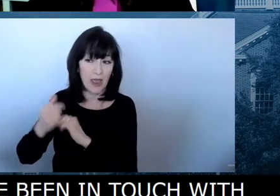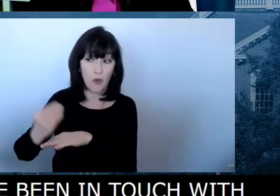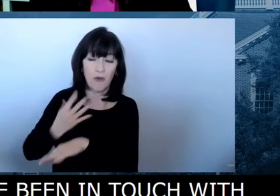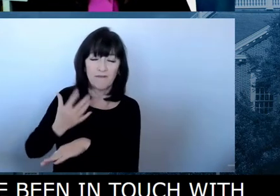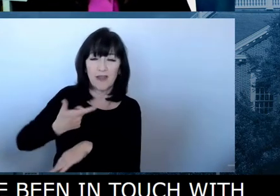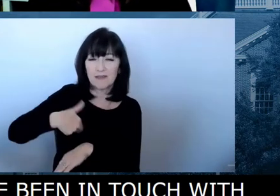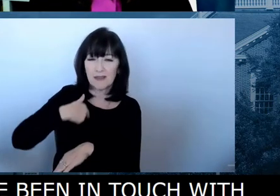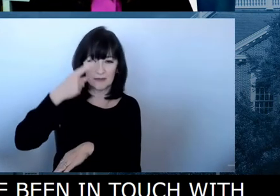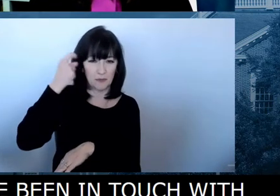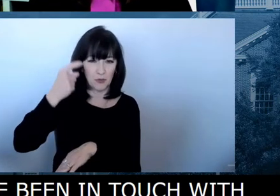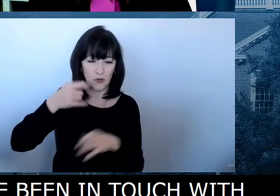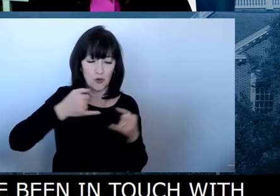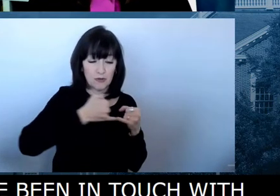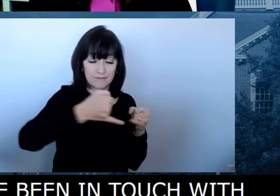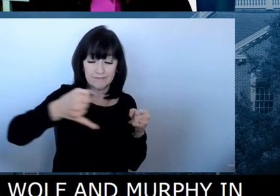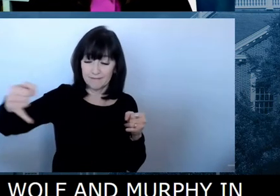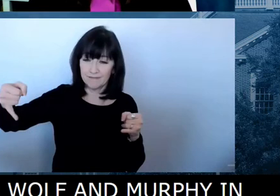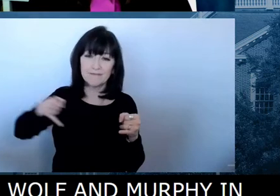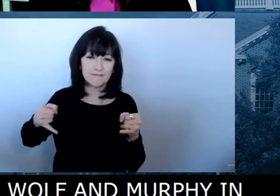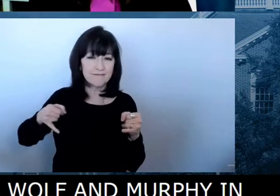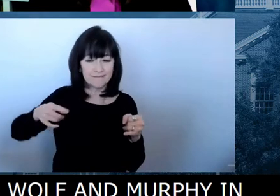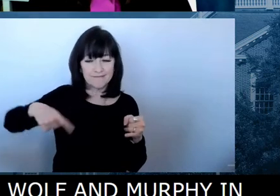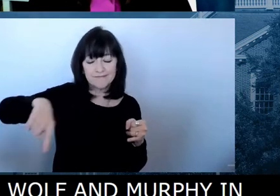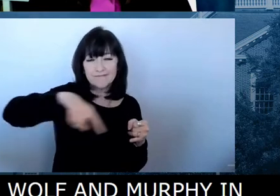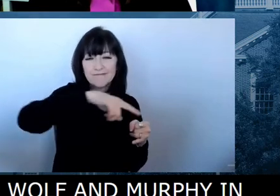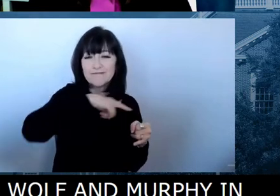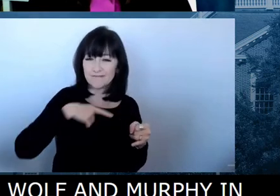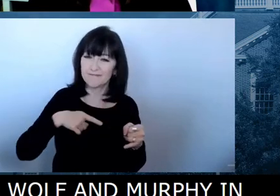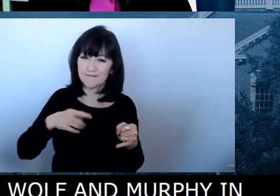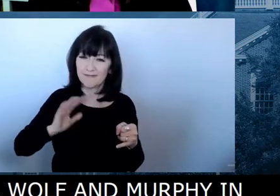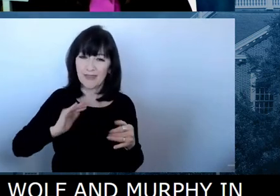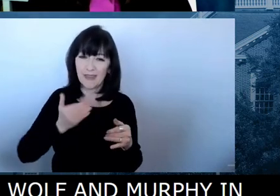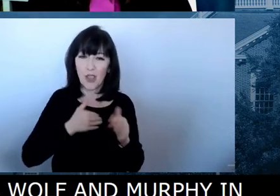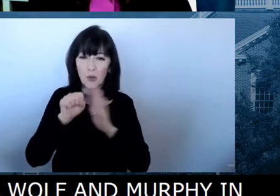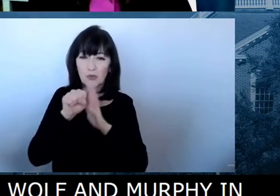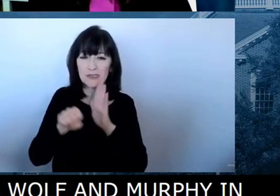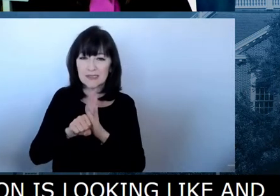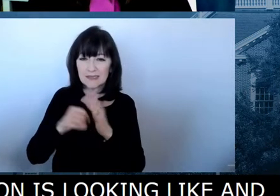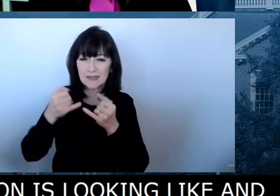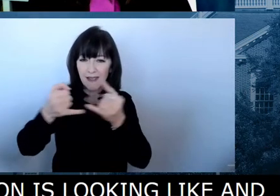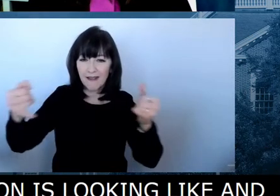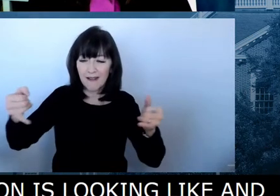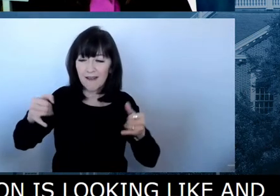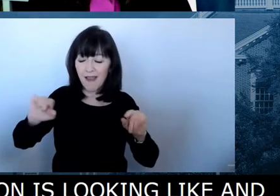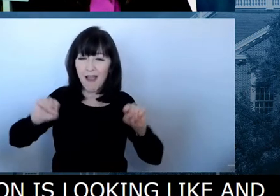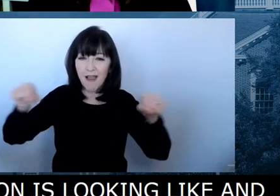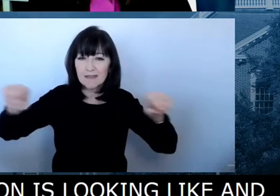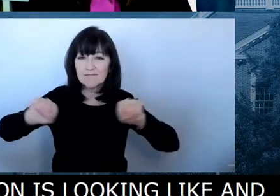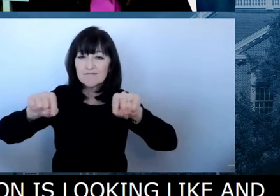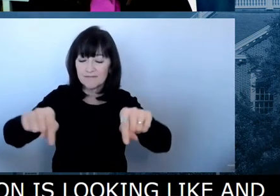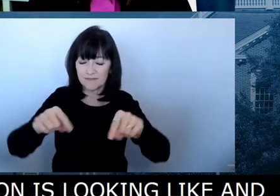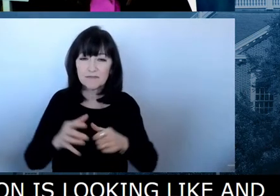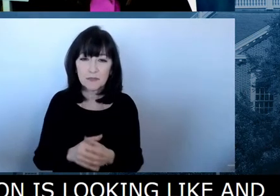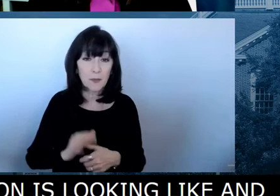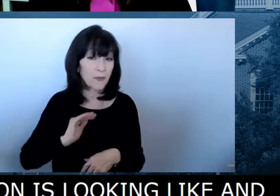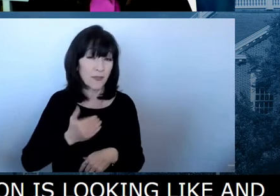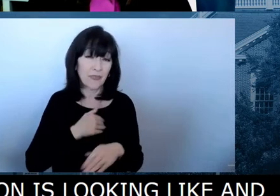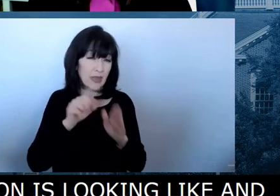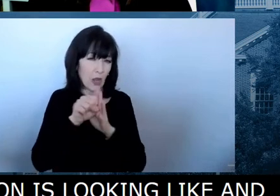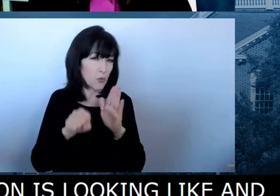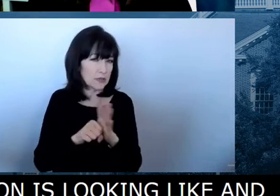certainly will continue. We will continue to evaluate. We have, uh, state facilities that are very different, have very different